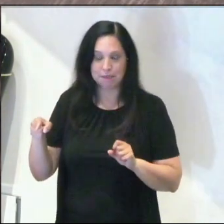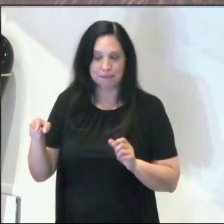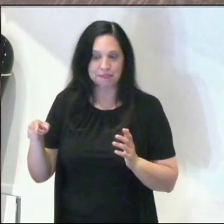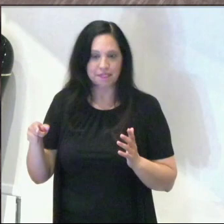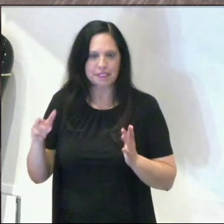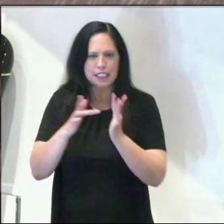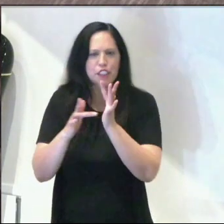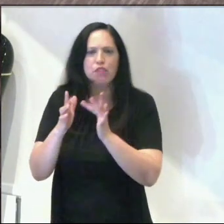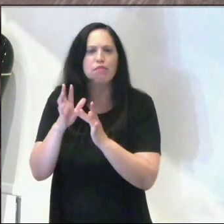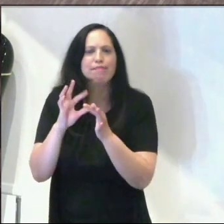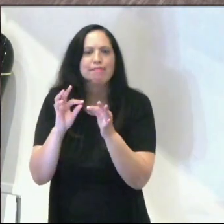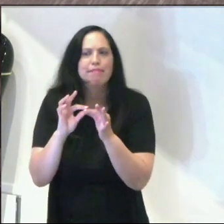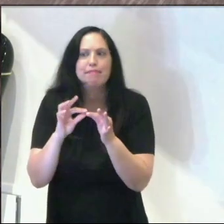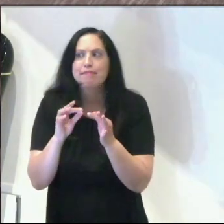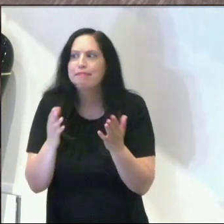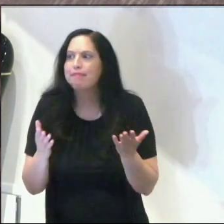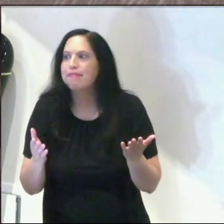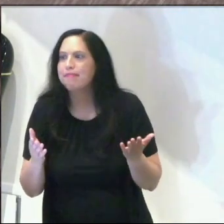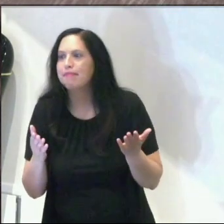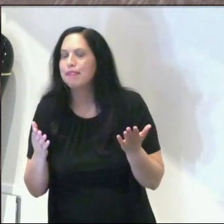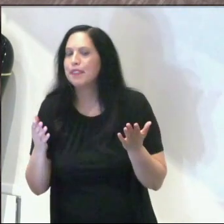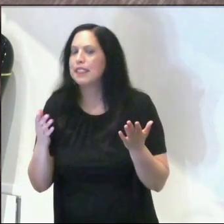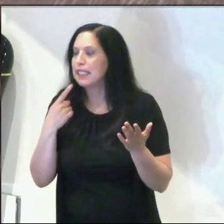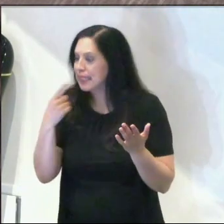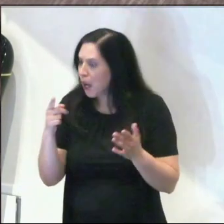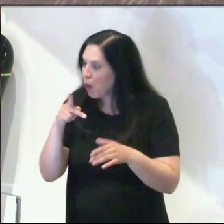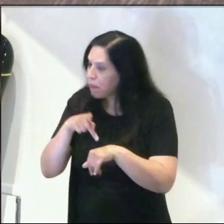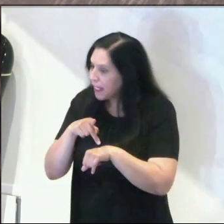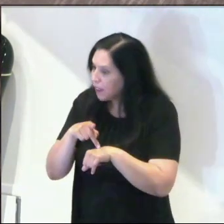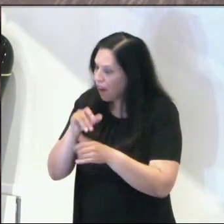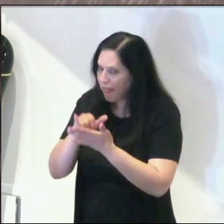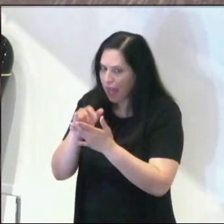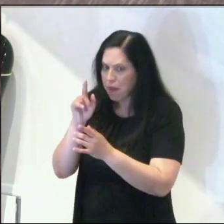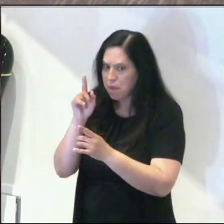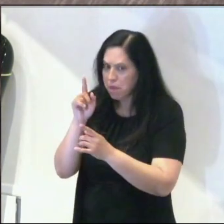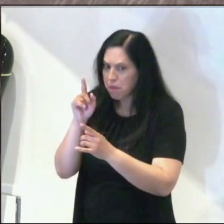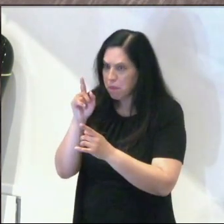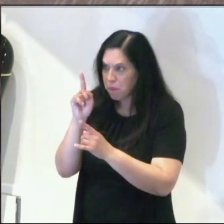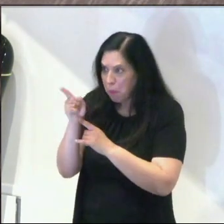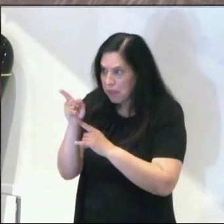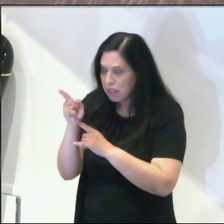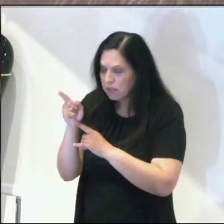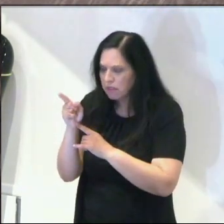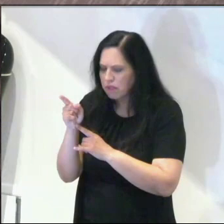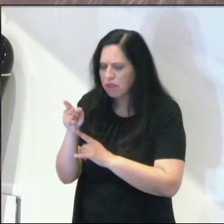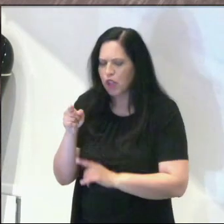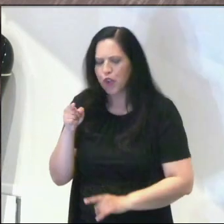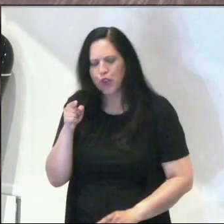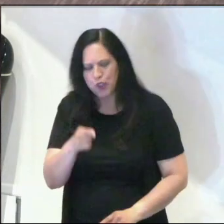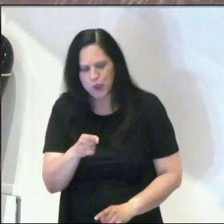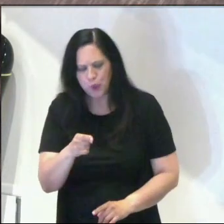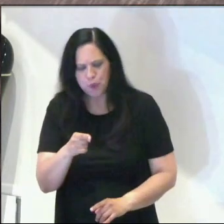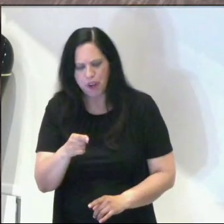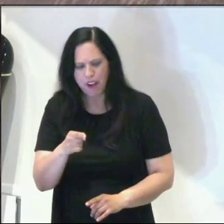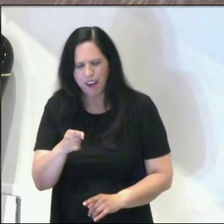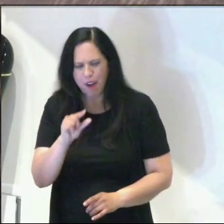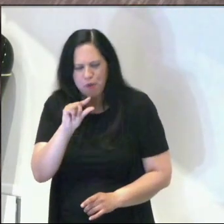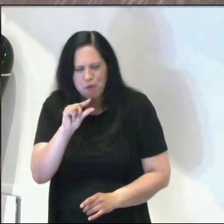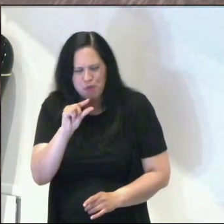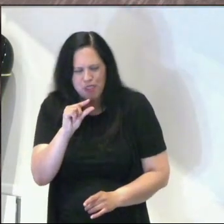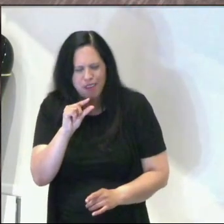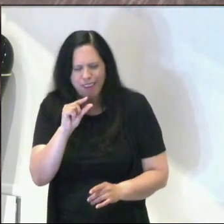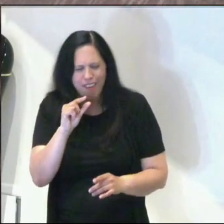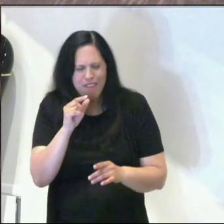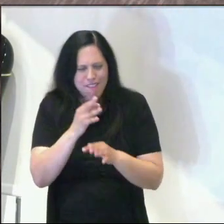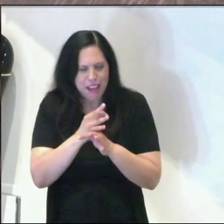what did Jesus say to Peter at that point? He said, you of little faith, why did you doubt?